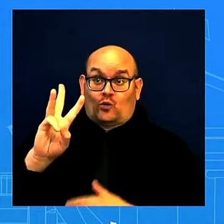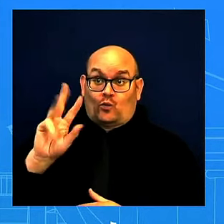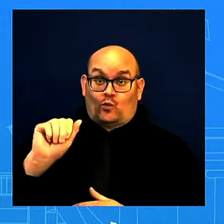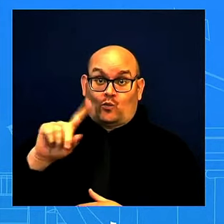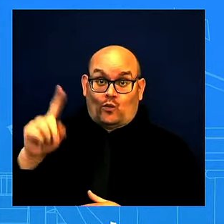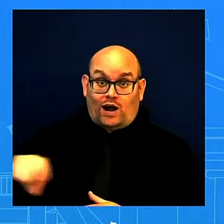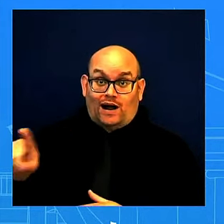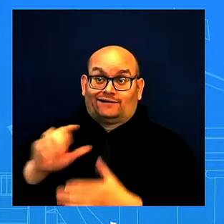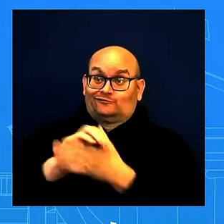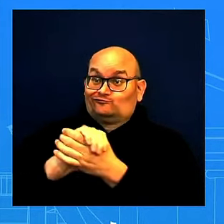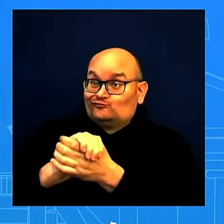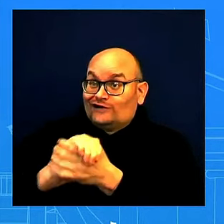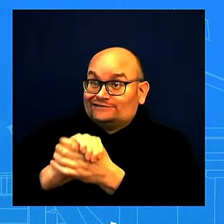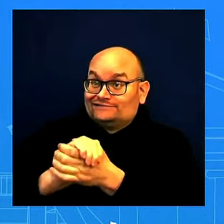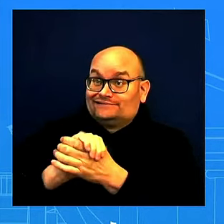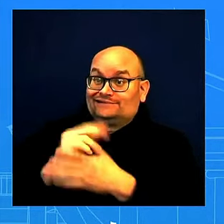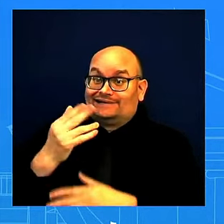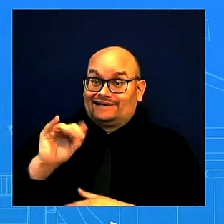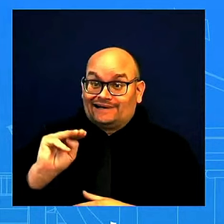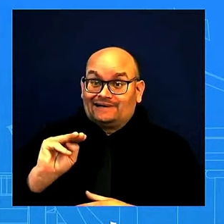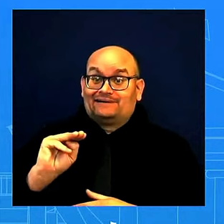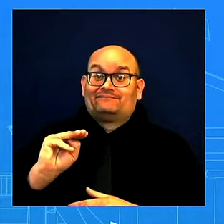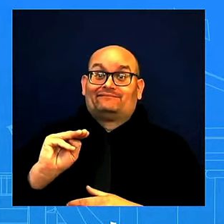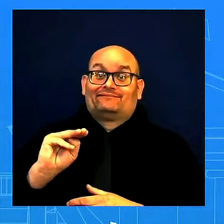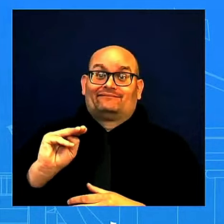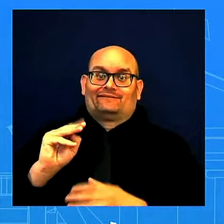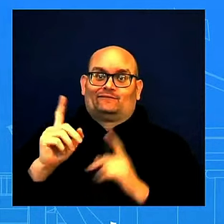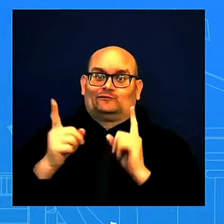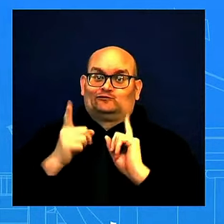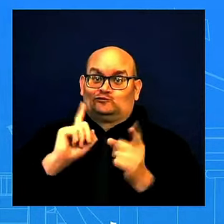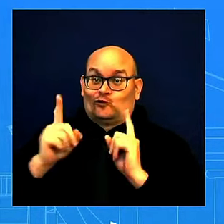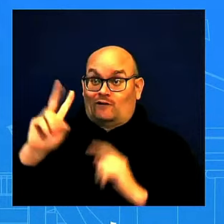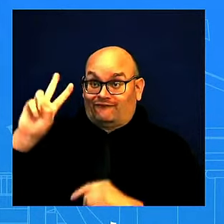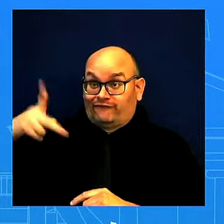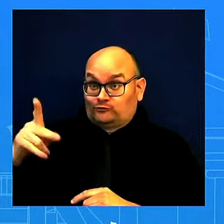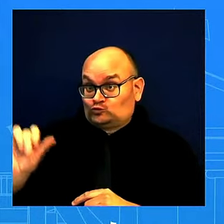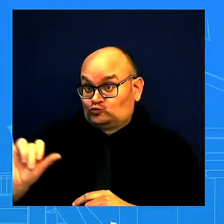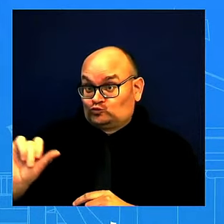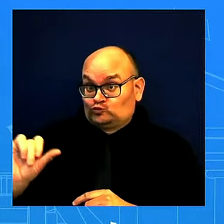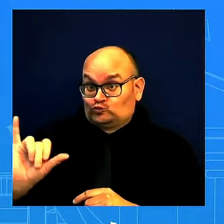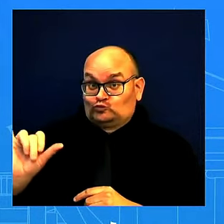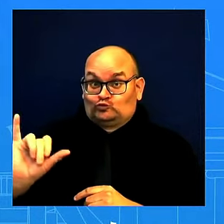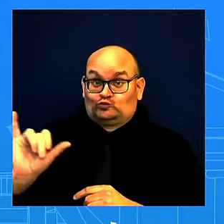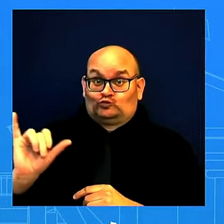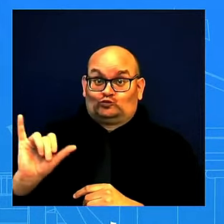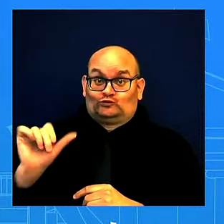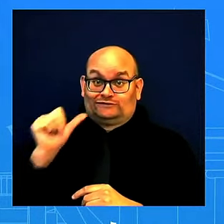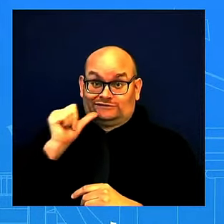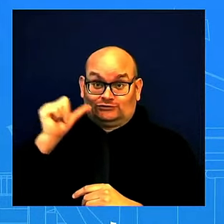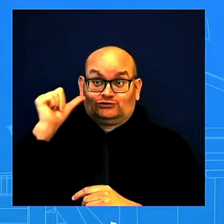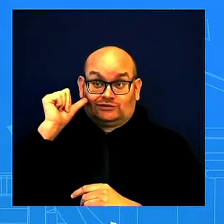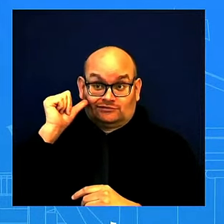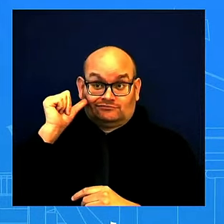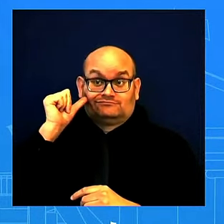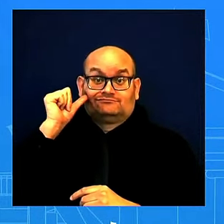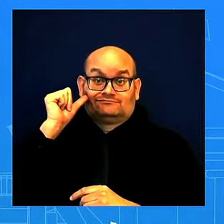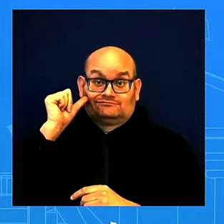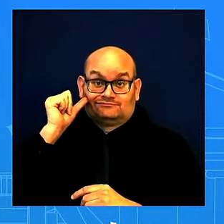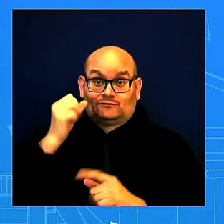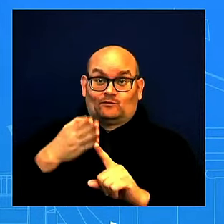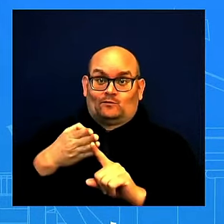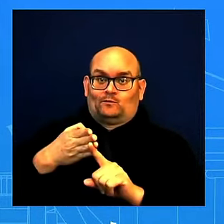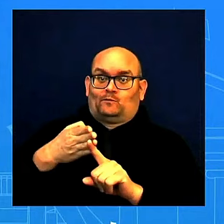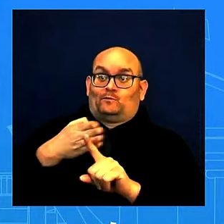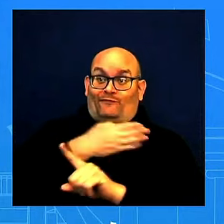think we shared that. Spoke to the Vice President, Vice President Kamala Harris, before the announcement was made. And so